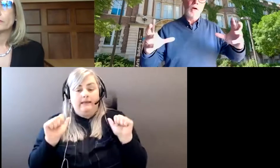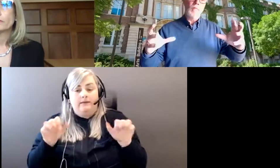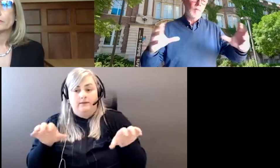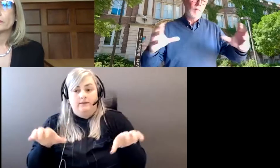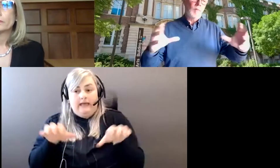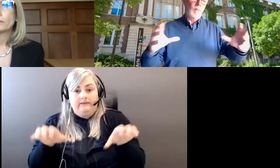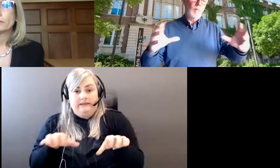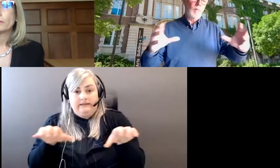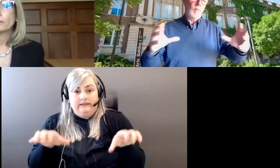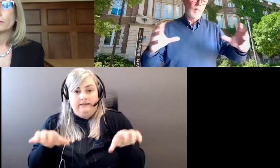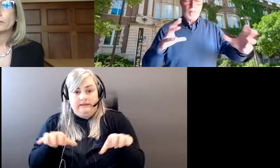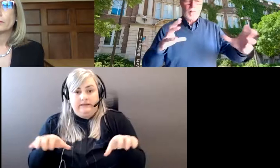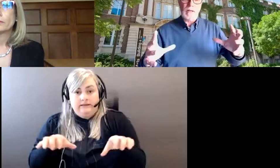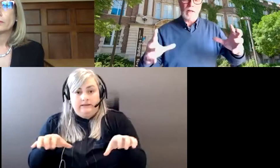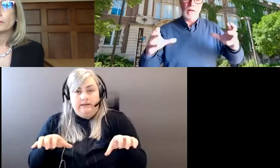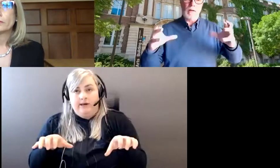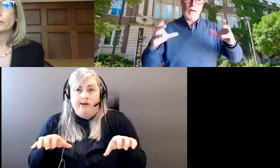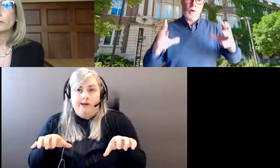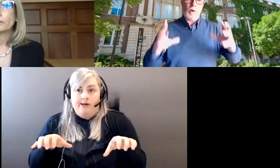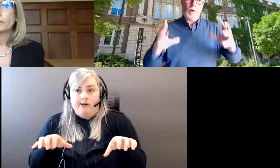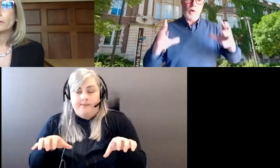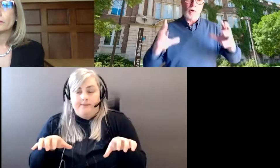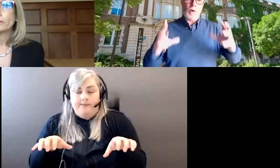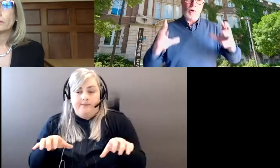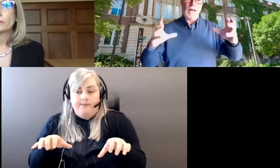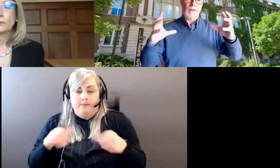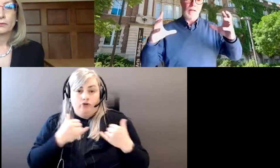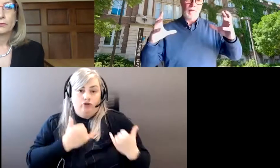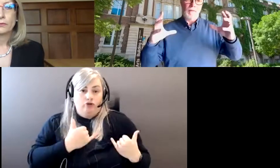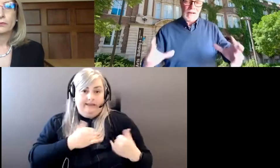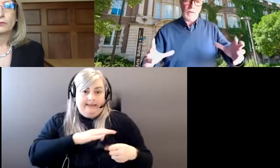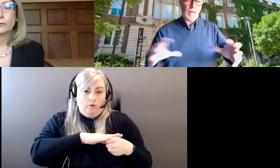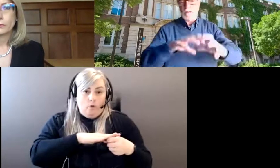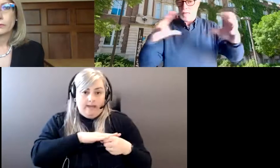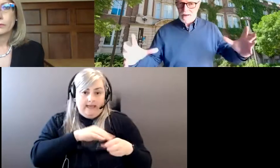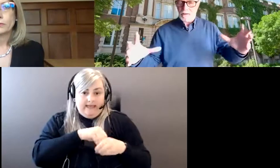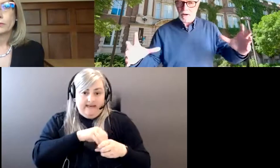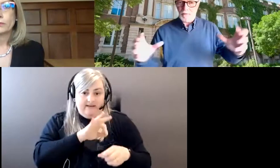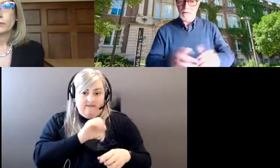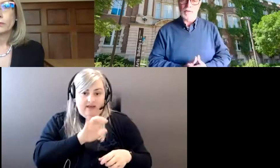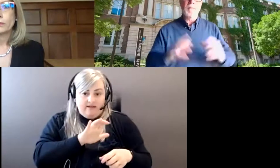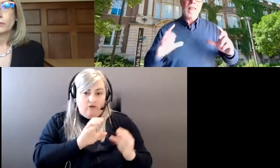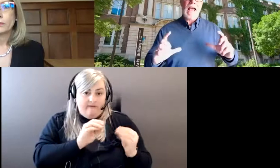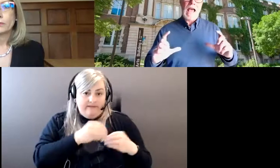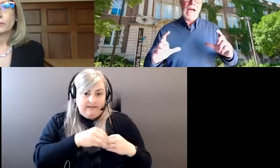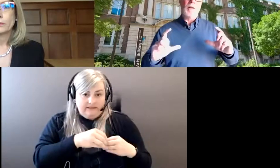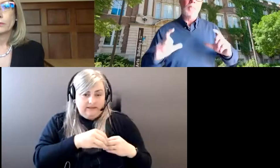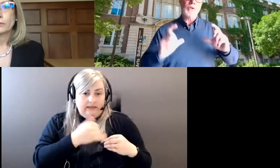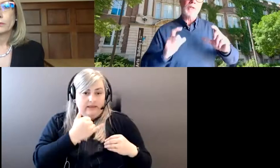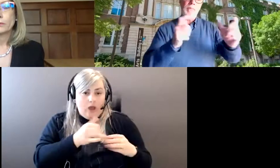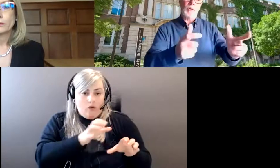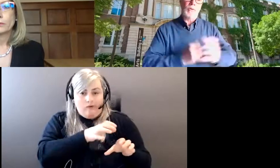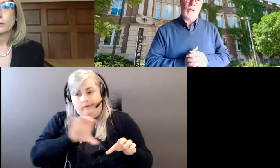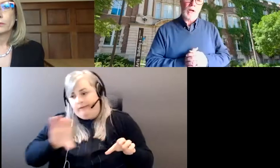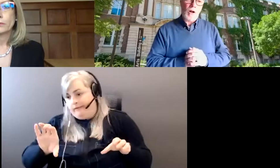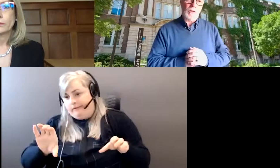mostly currently located in the faculties and some faculty offices and push